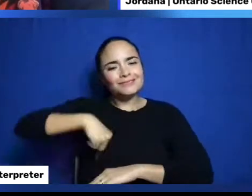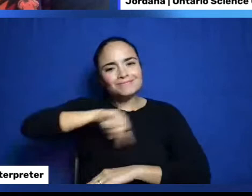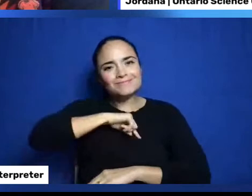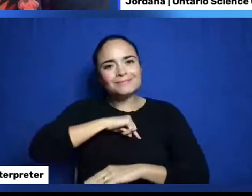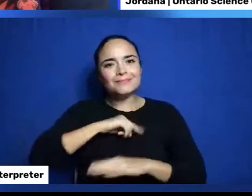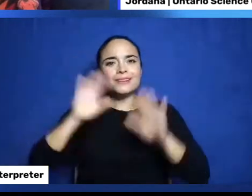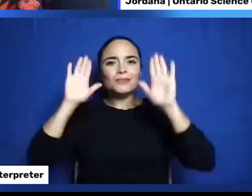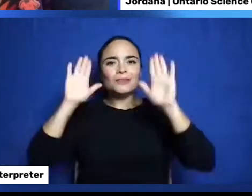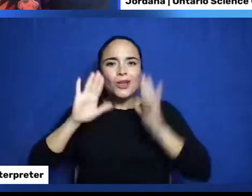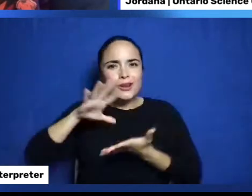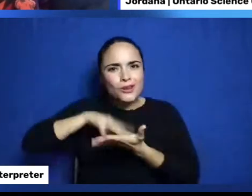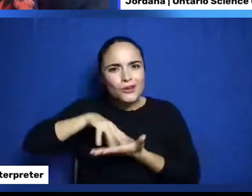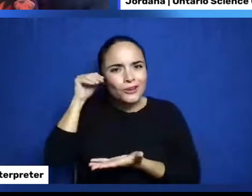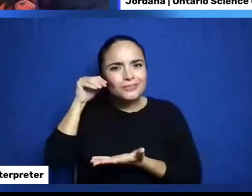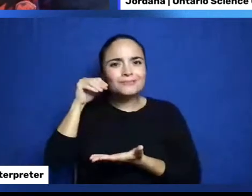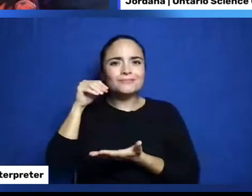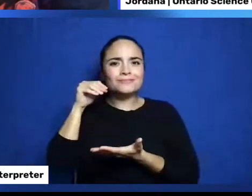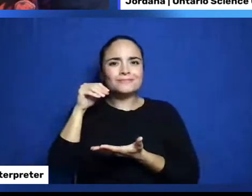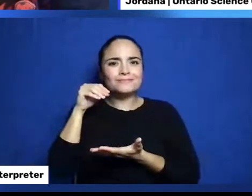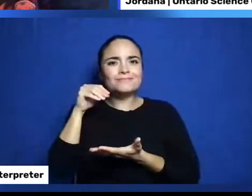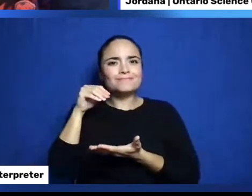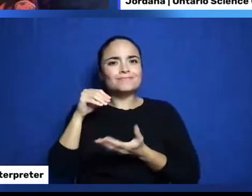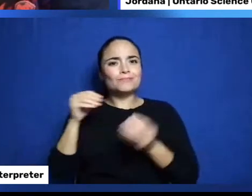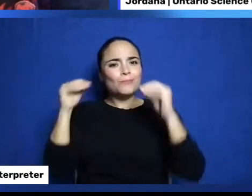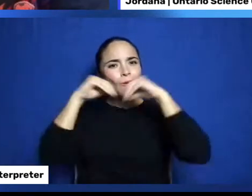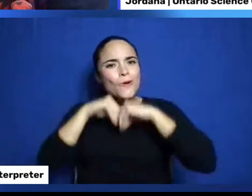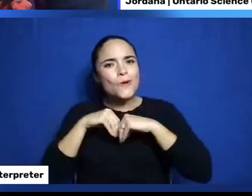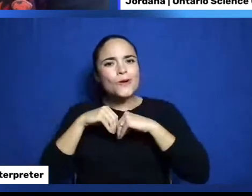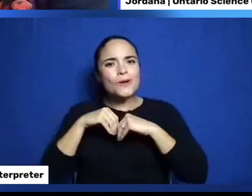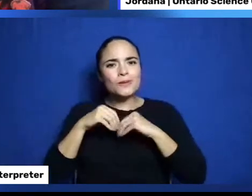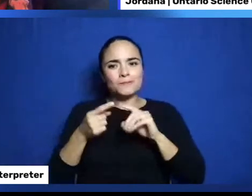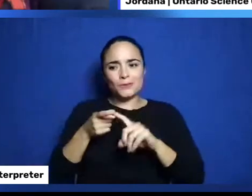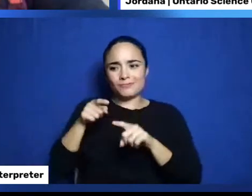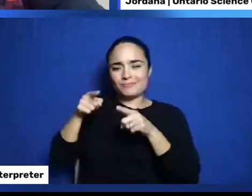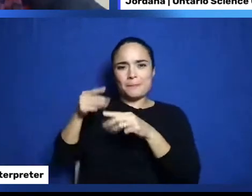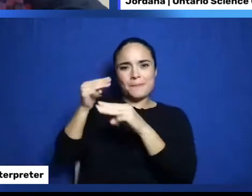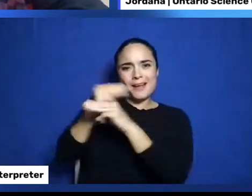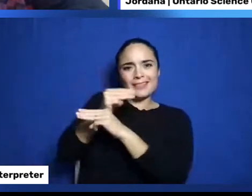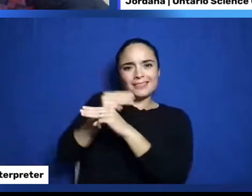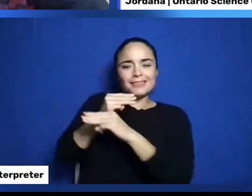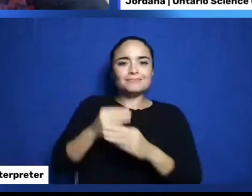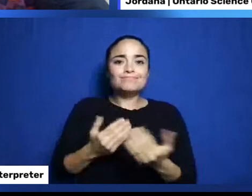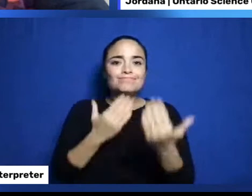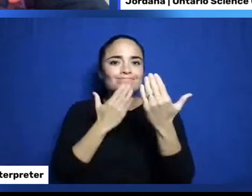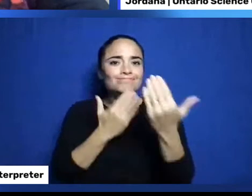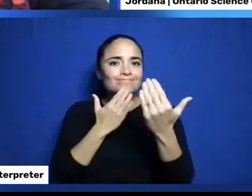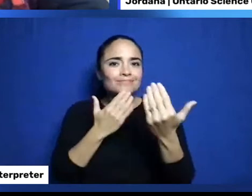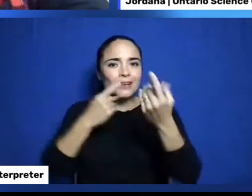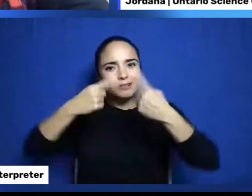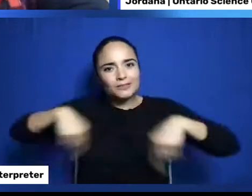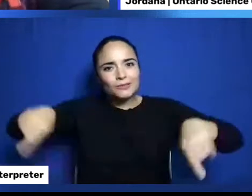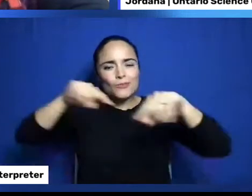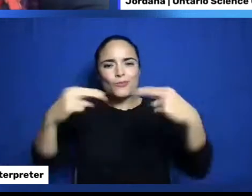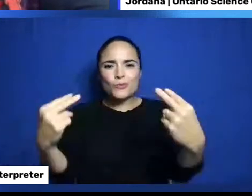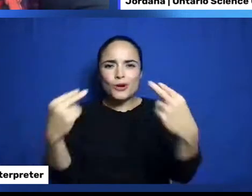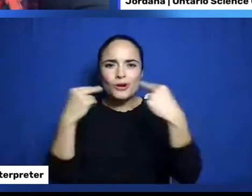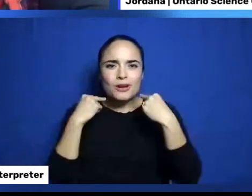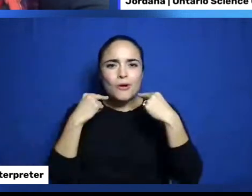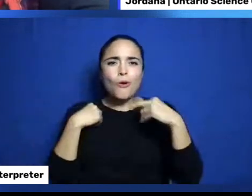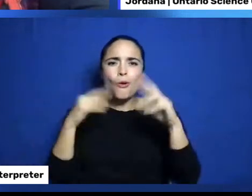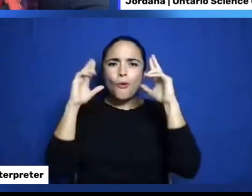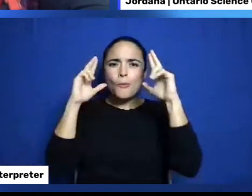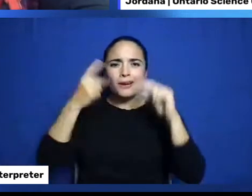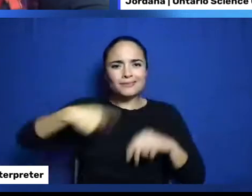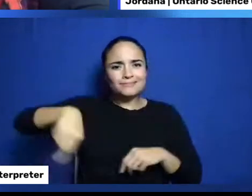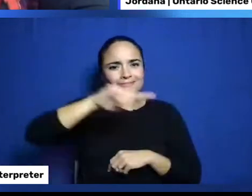expand how we think about math. And thank you also to everyone for tuning in. I hope you are feeling inspired. To